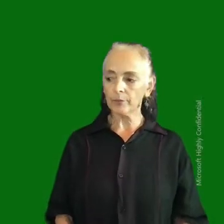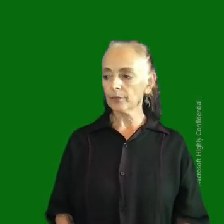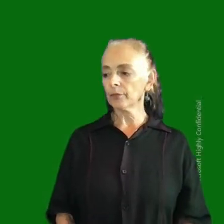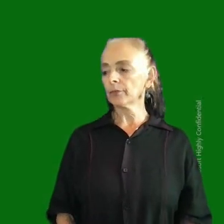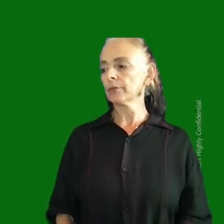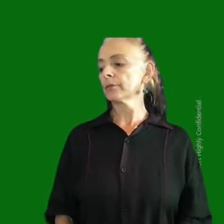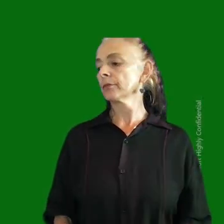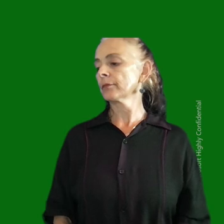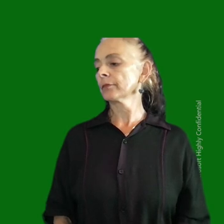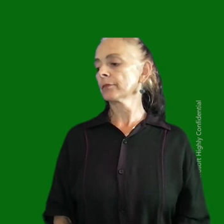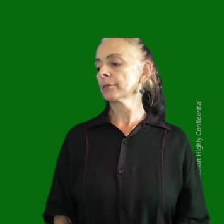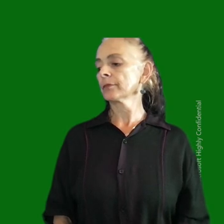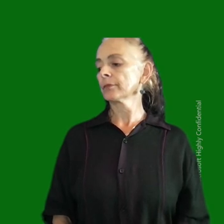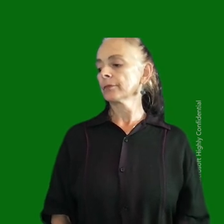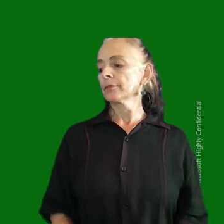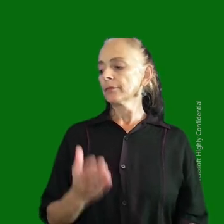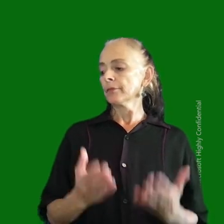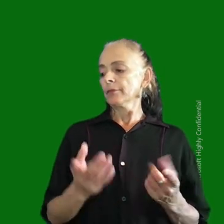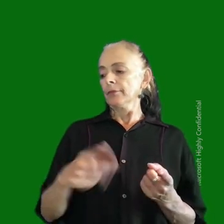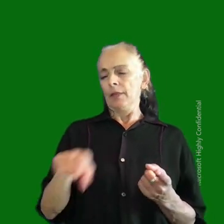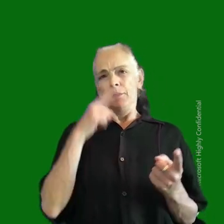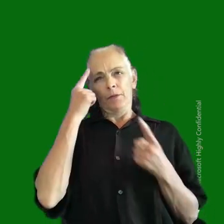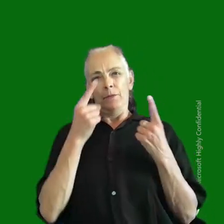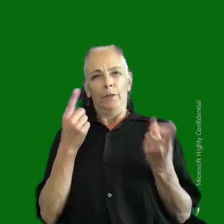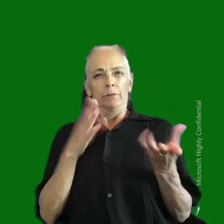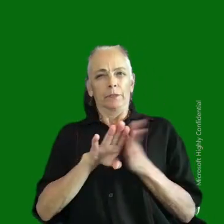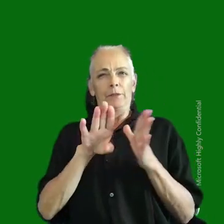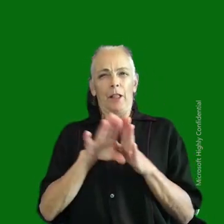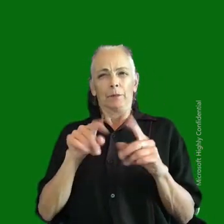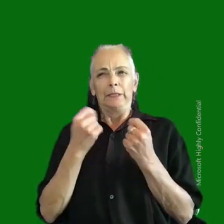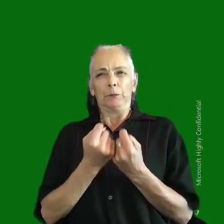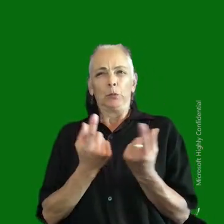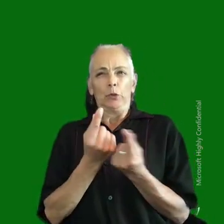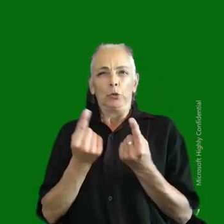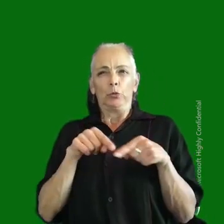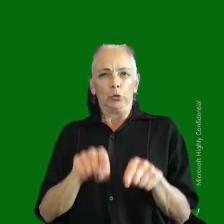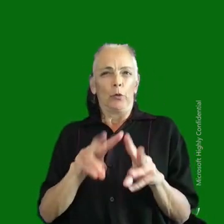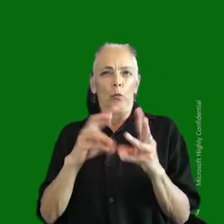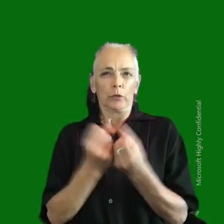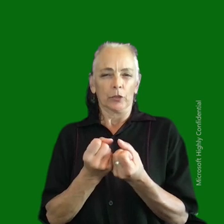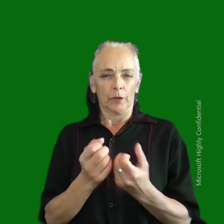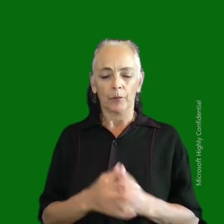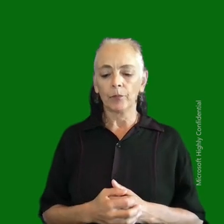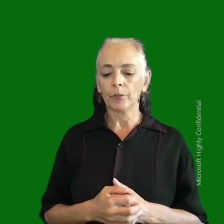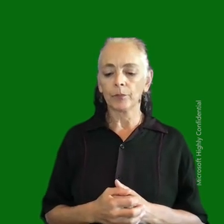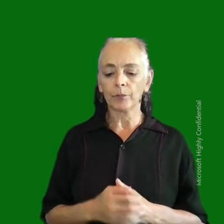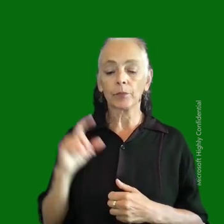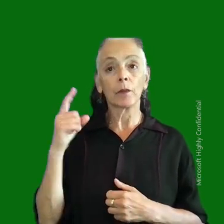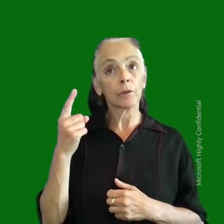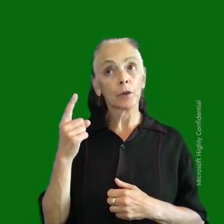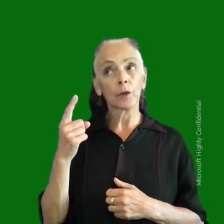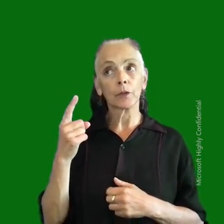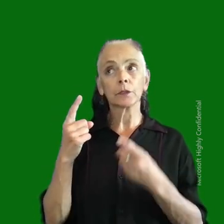So you might be wondering what exactly do development teams do during inclusive design workshops? Well, first off, we need to give our development teams the basic